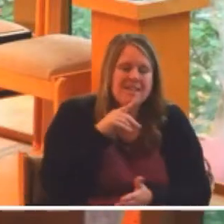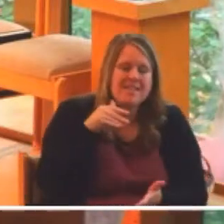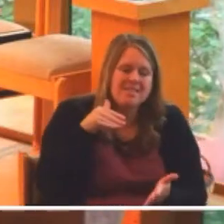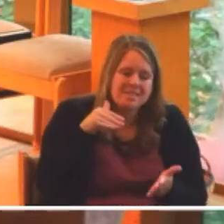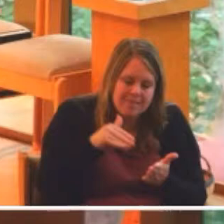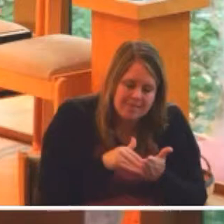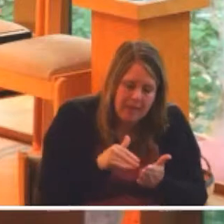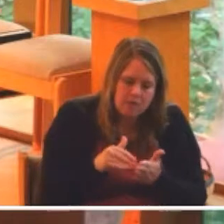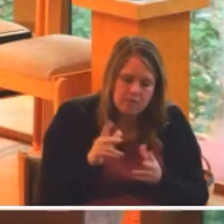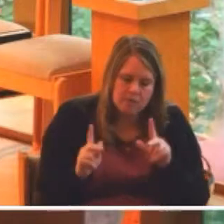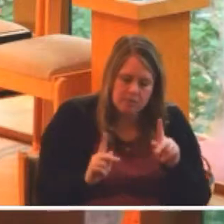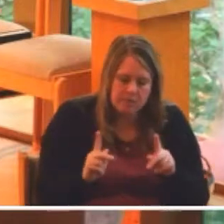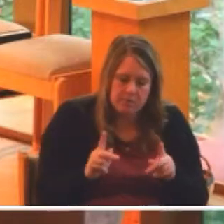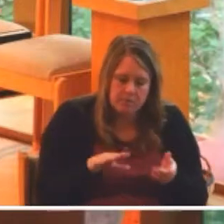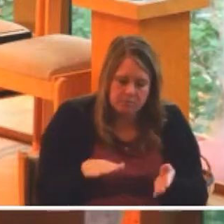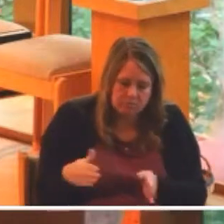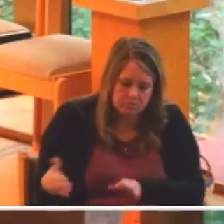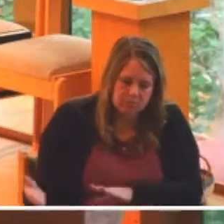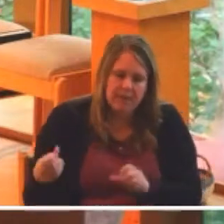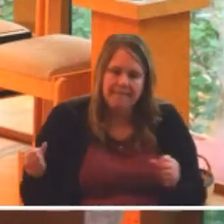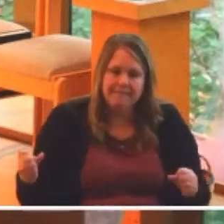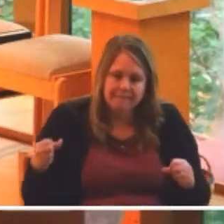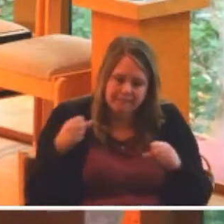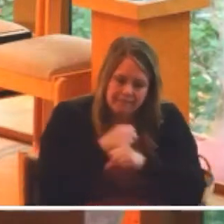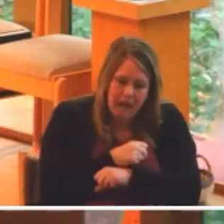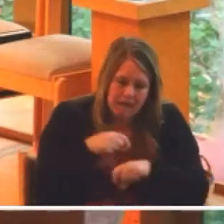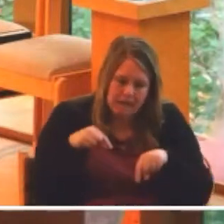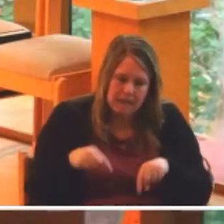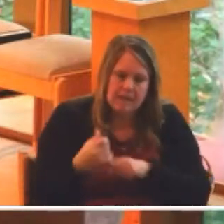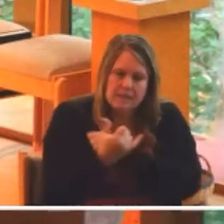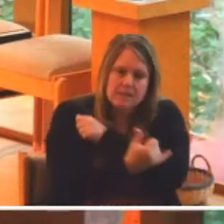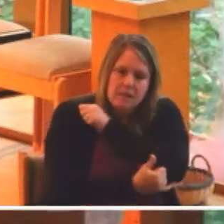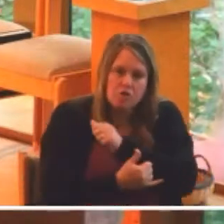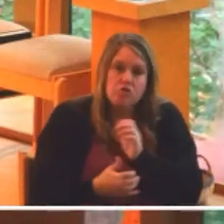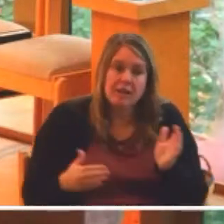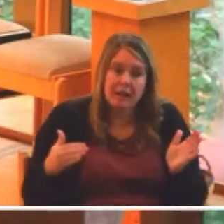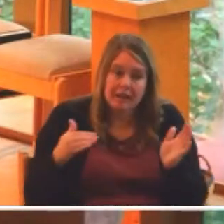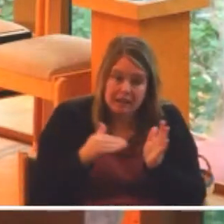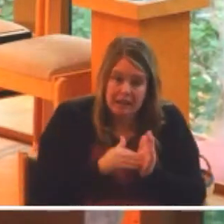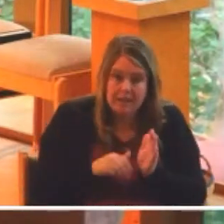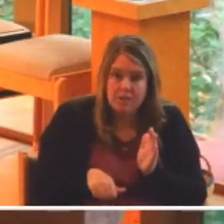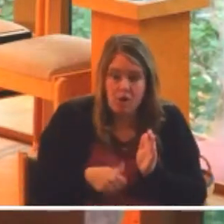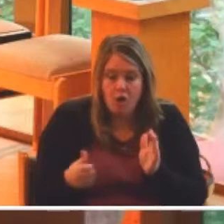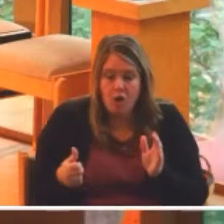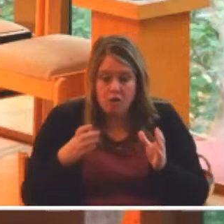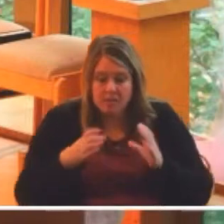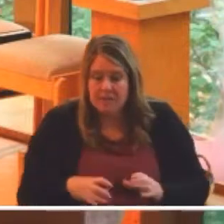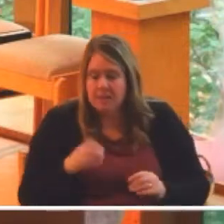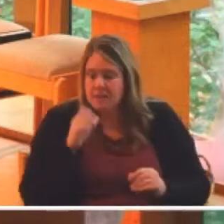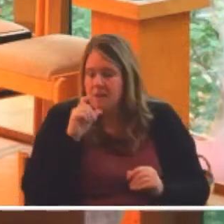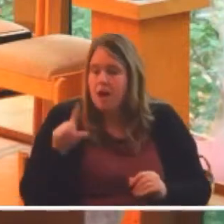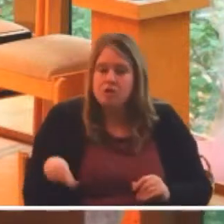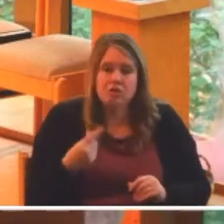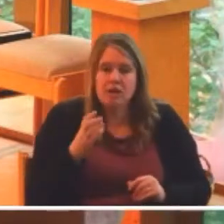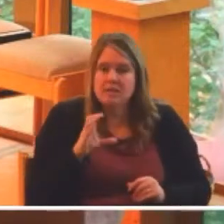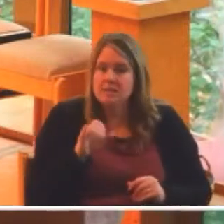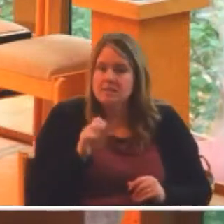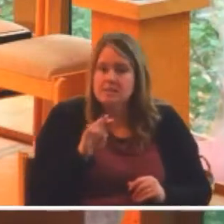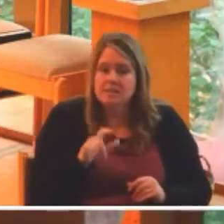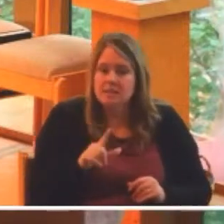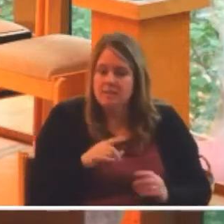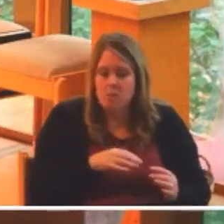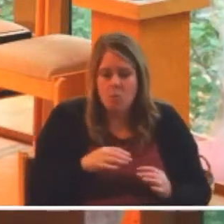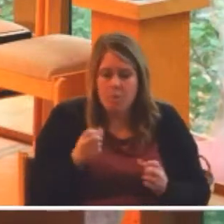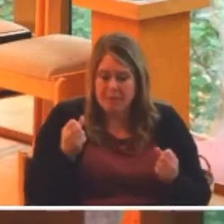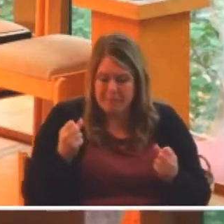in this country against their fellow citizens. Not just the Civil War, but in all the times since,